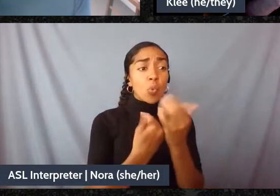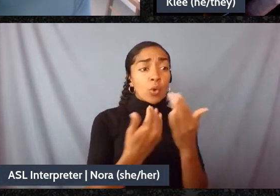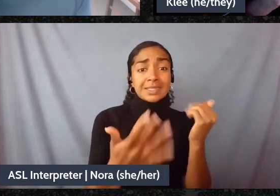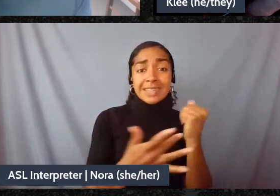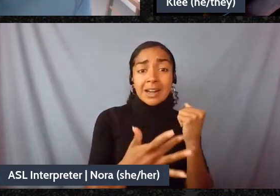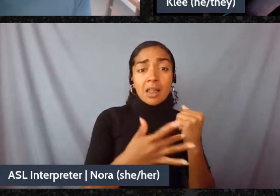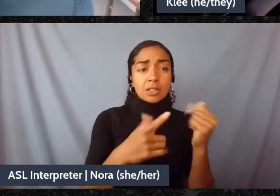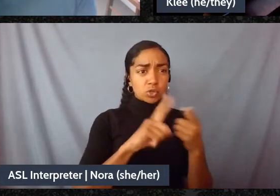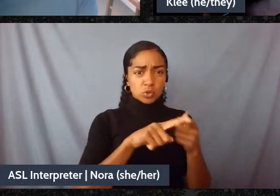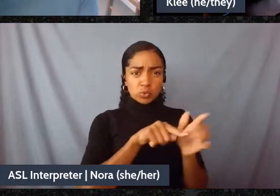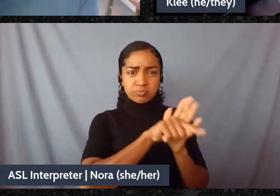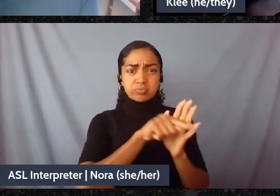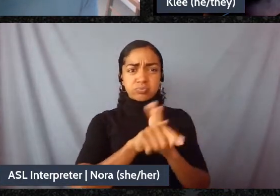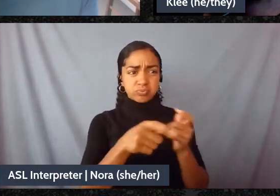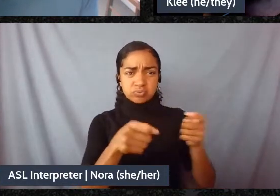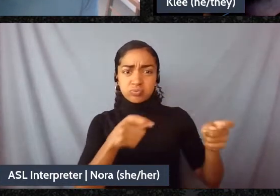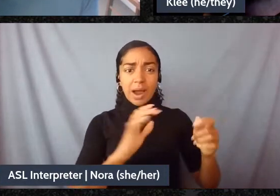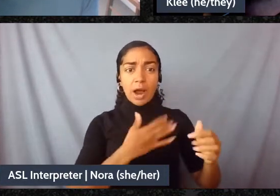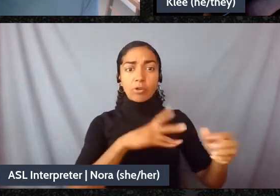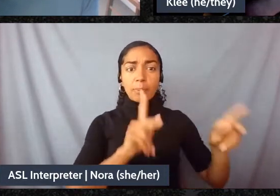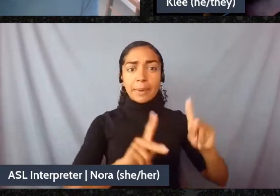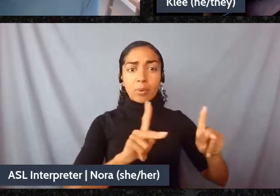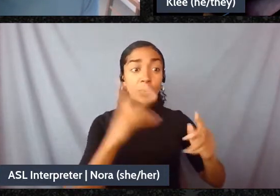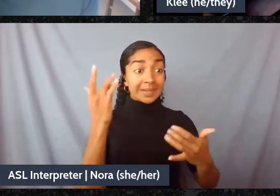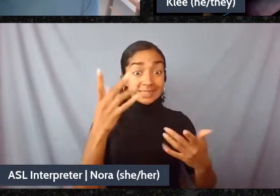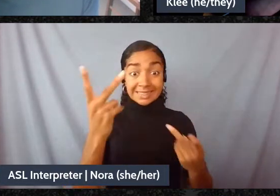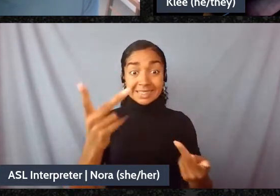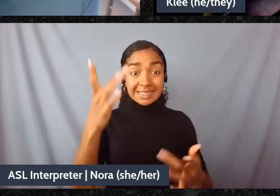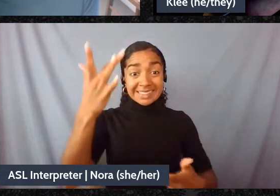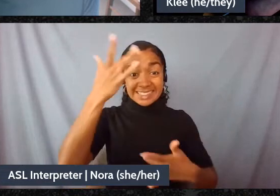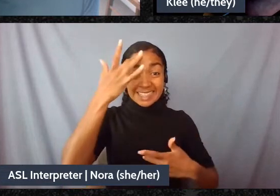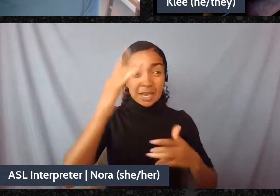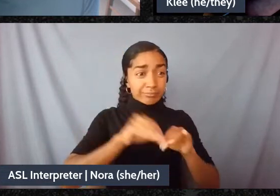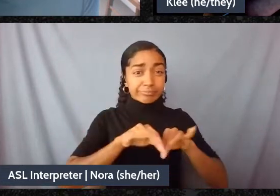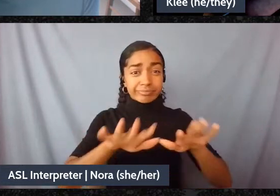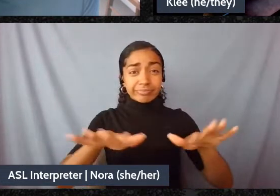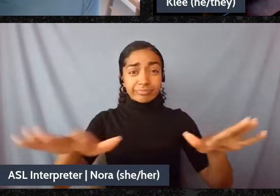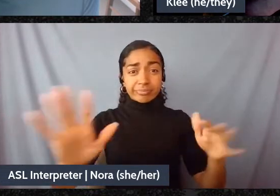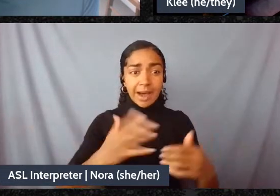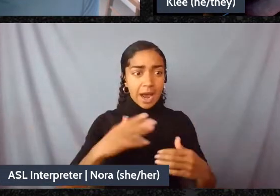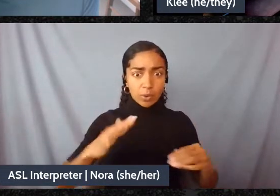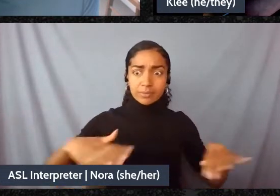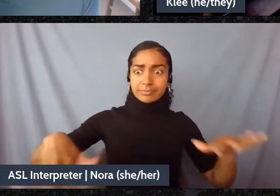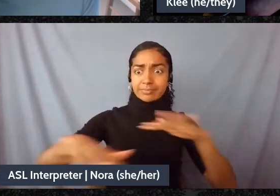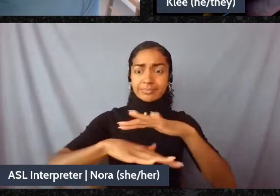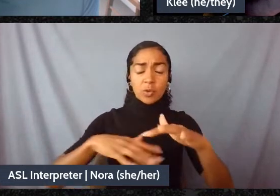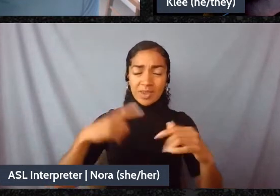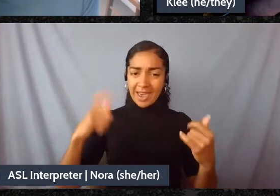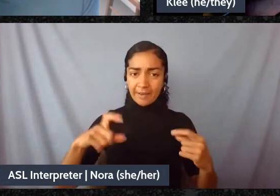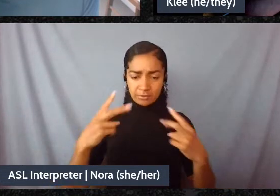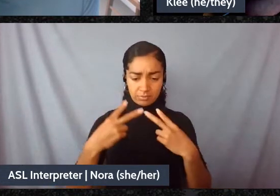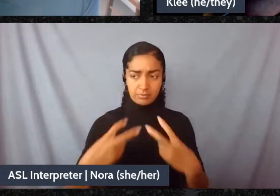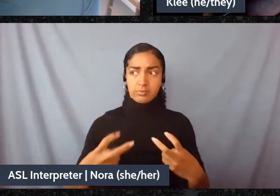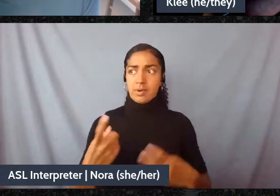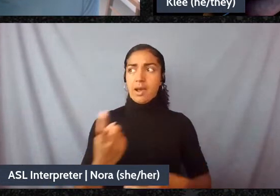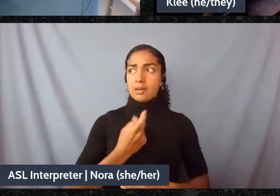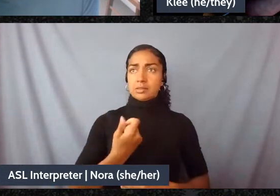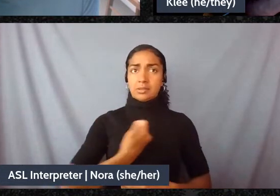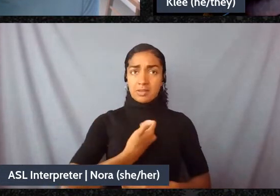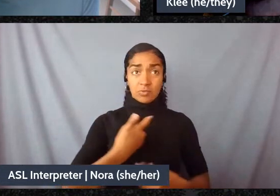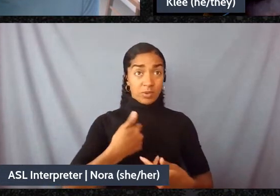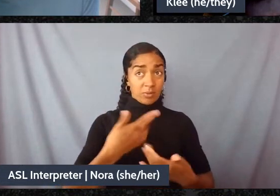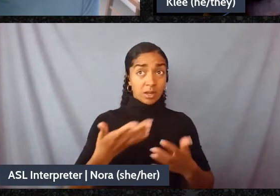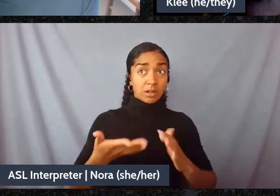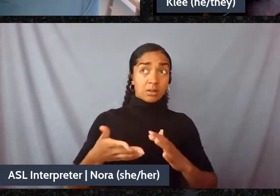As the sickness ravages our lands, we have to ask ourselves, will we continue to allow this empire